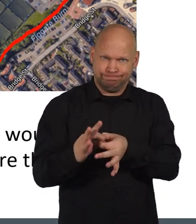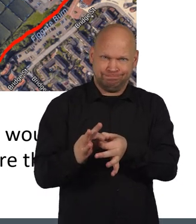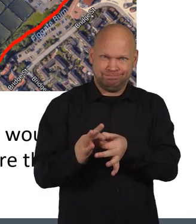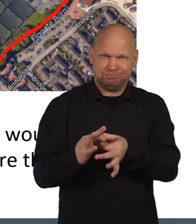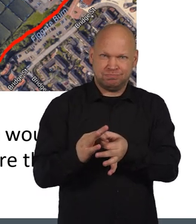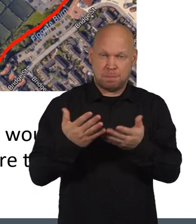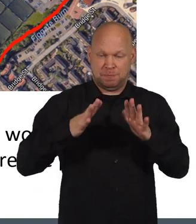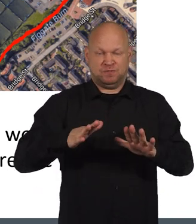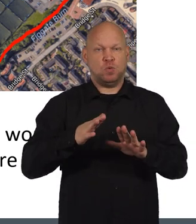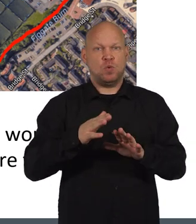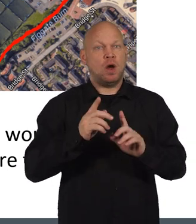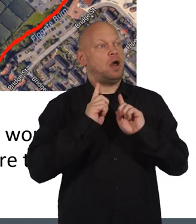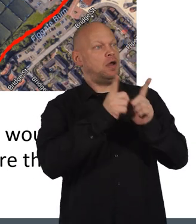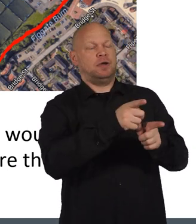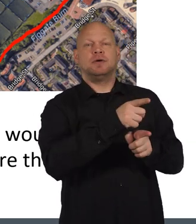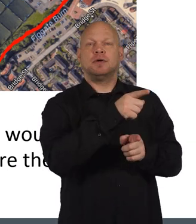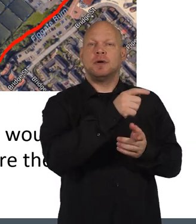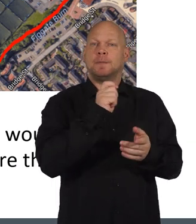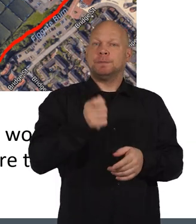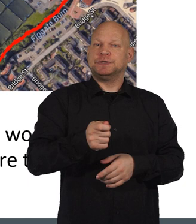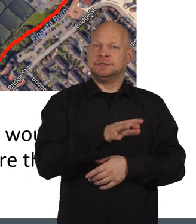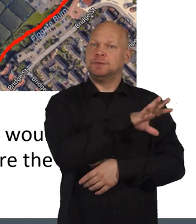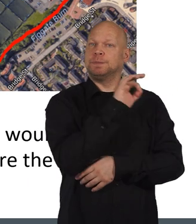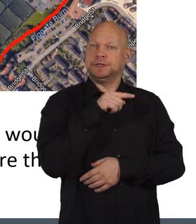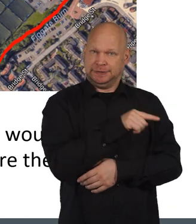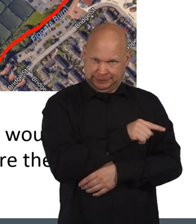before the preferred bidder was chosen.